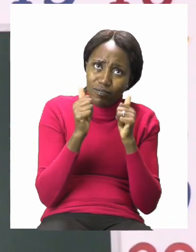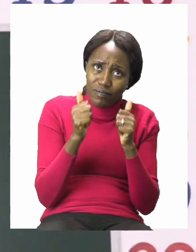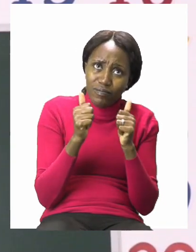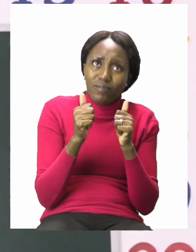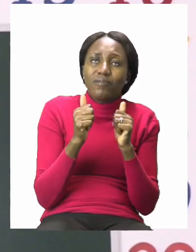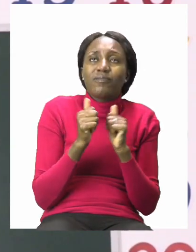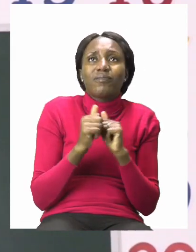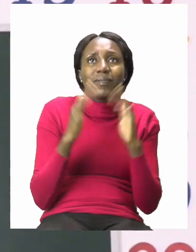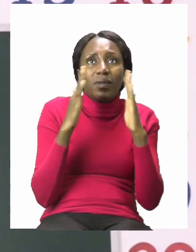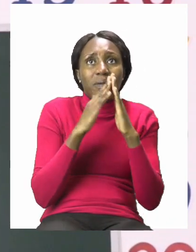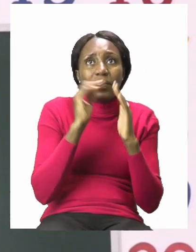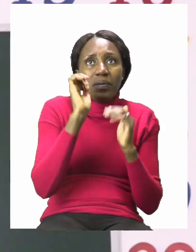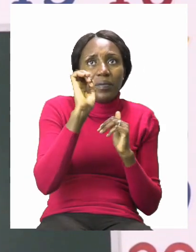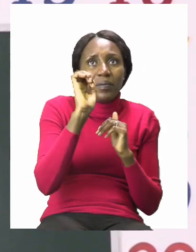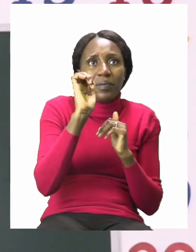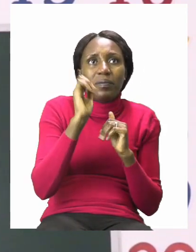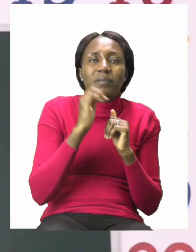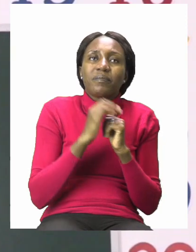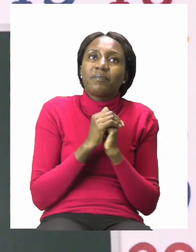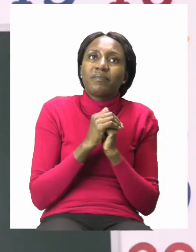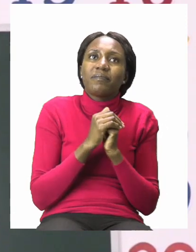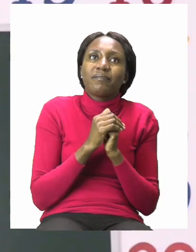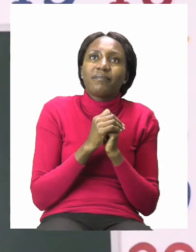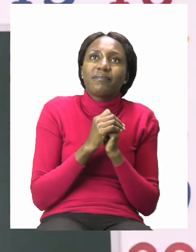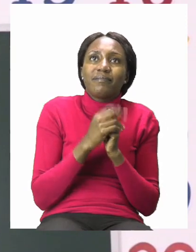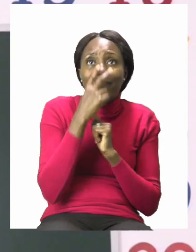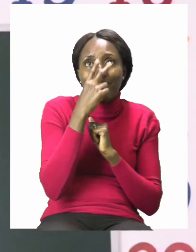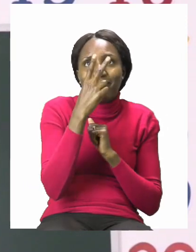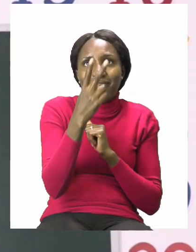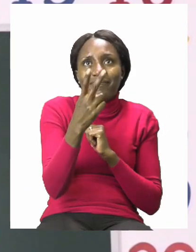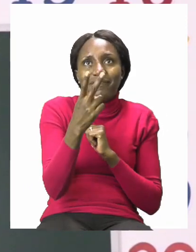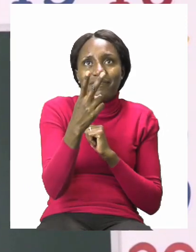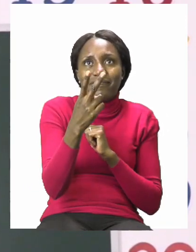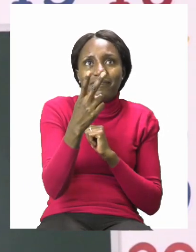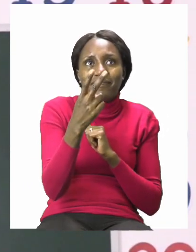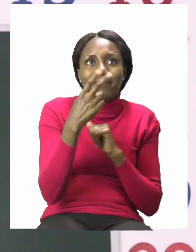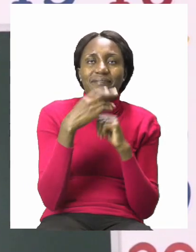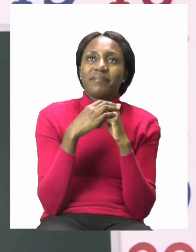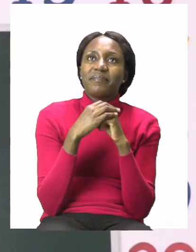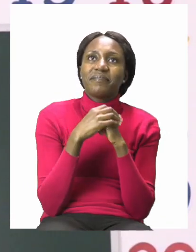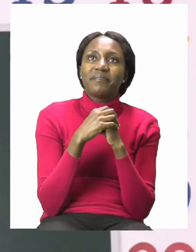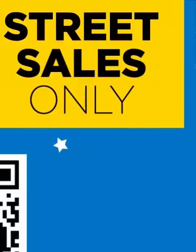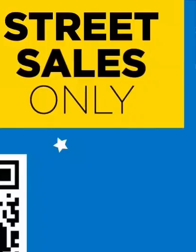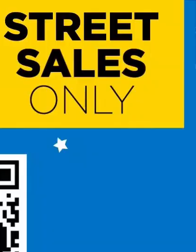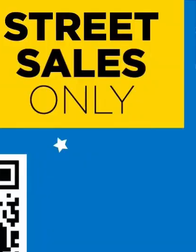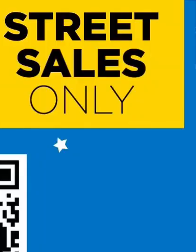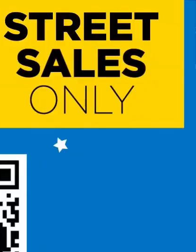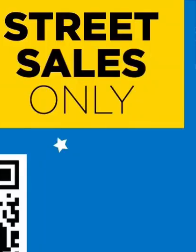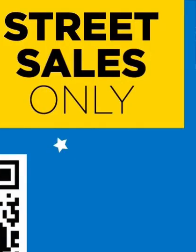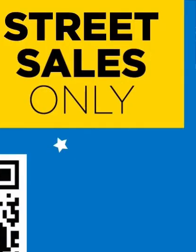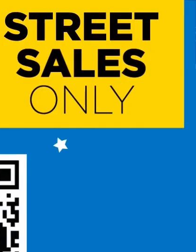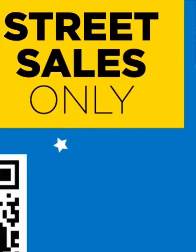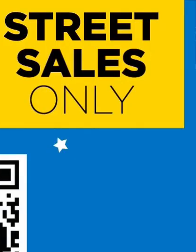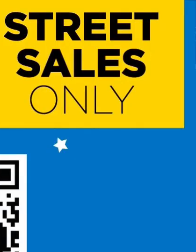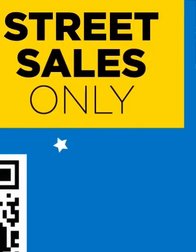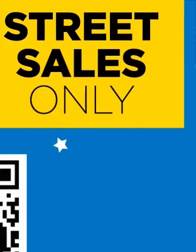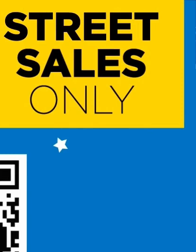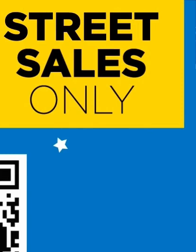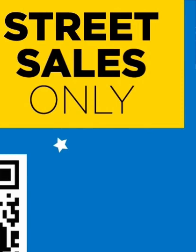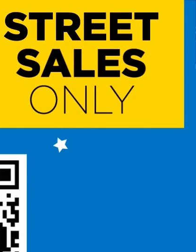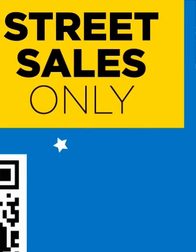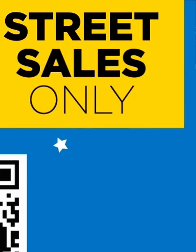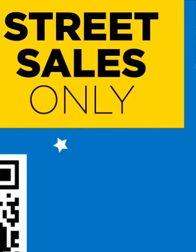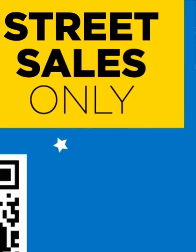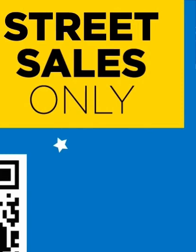use it again and again. I'll see you soon after the advert break. Follow us on My Zone Facebook,